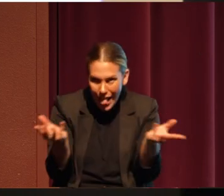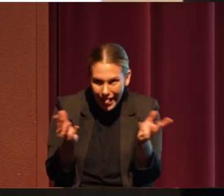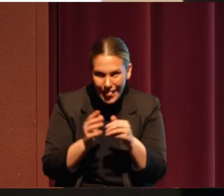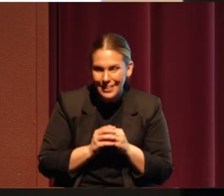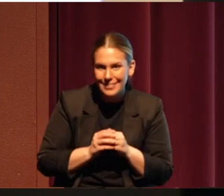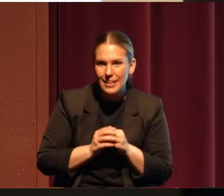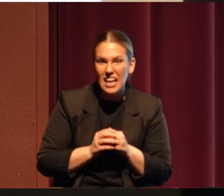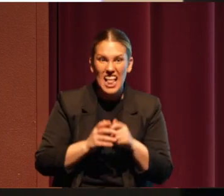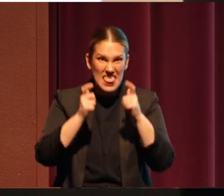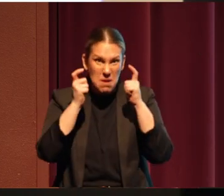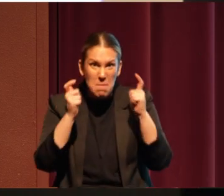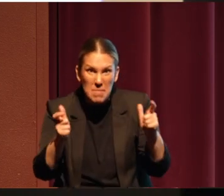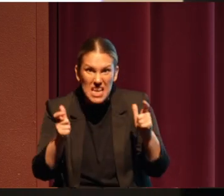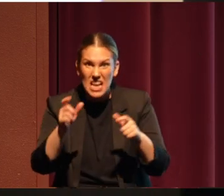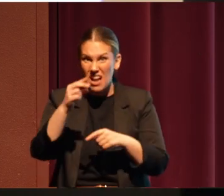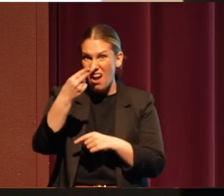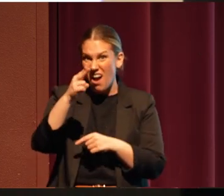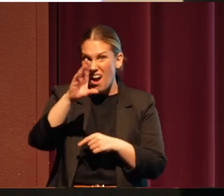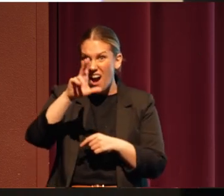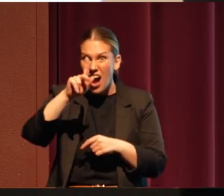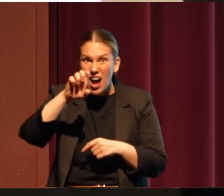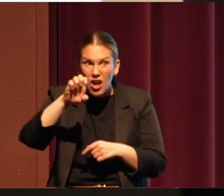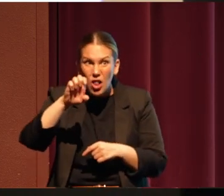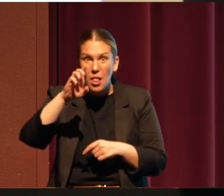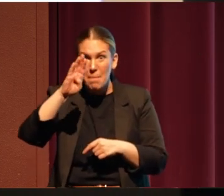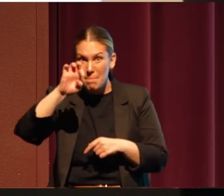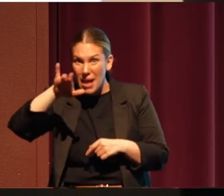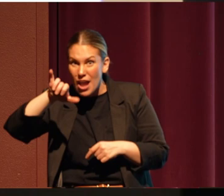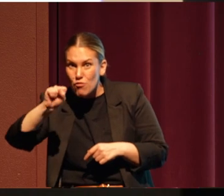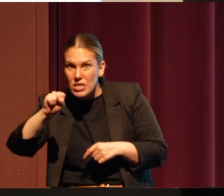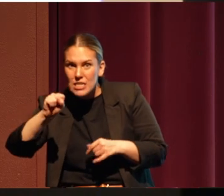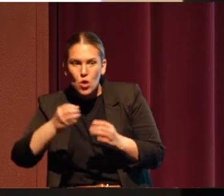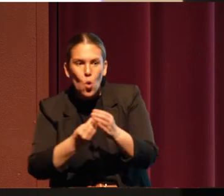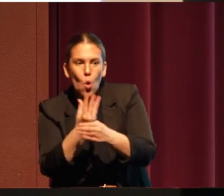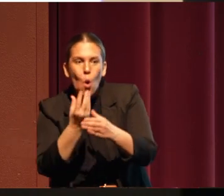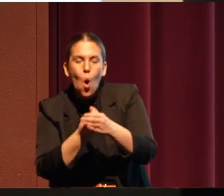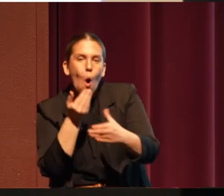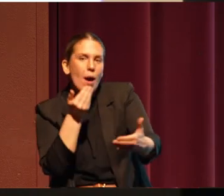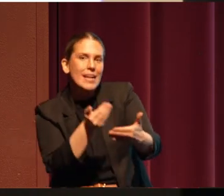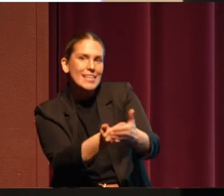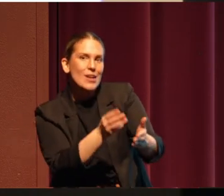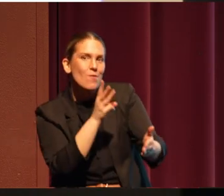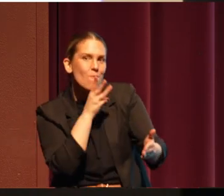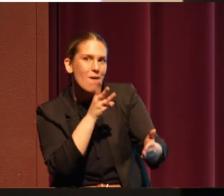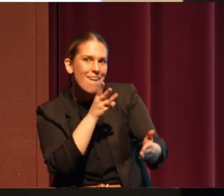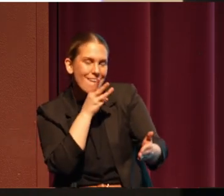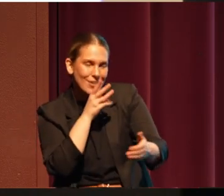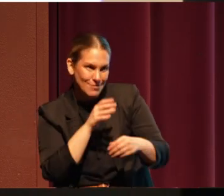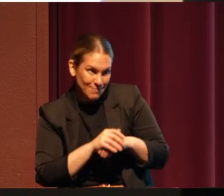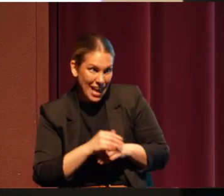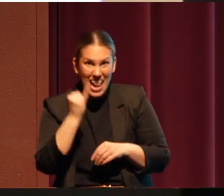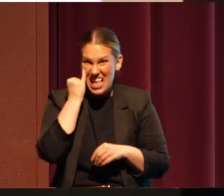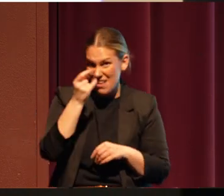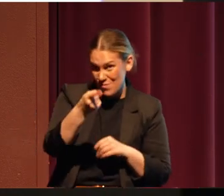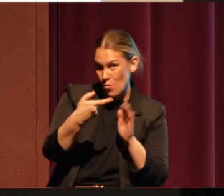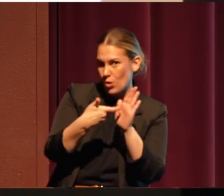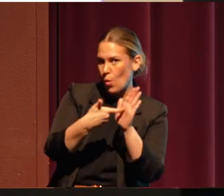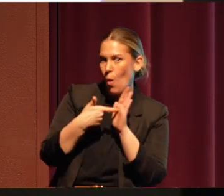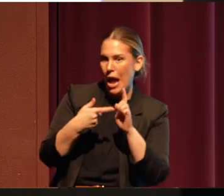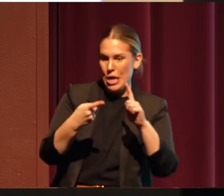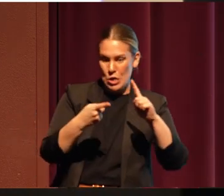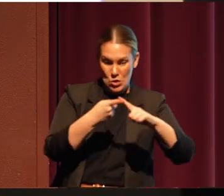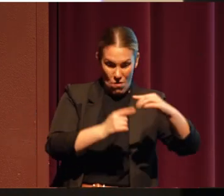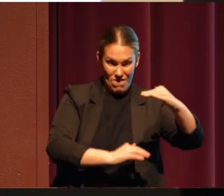The big huckleberries grow down by the water. And if you were required to have a quota,